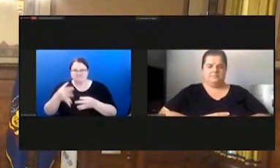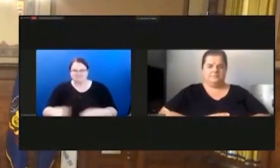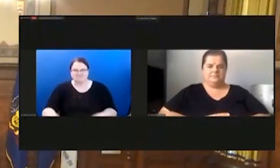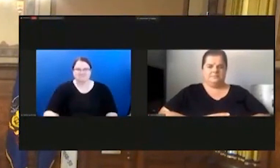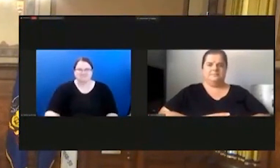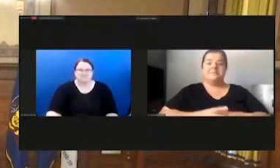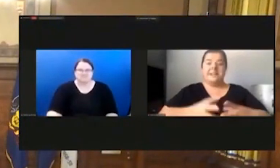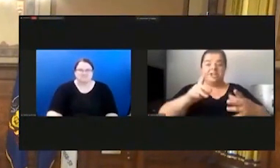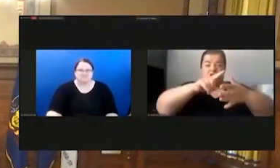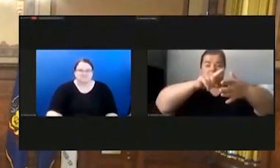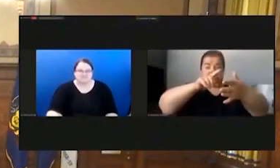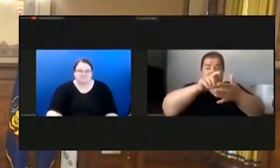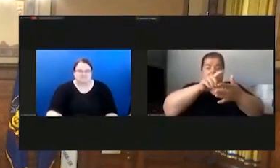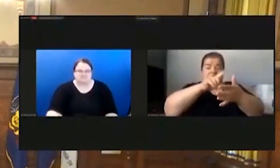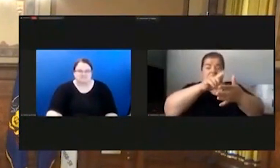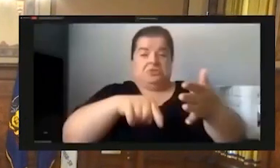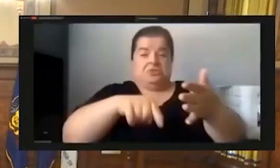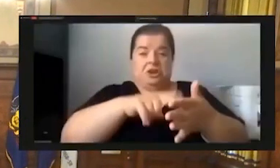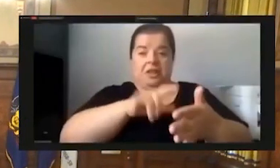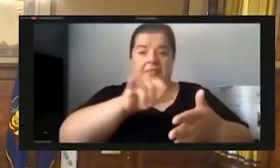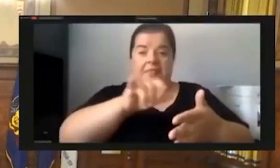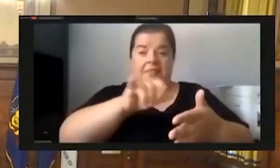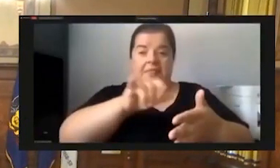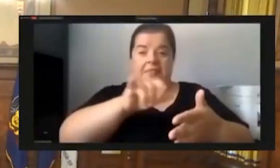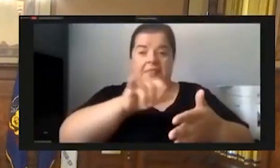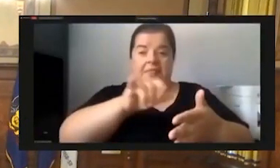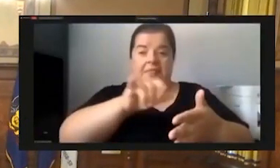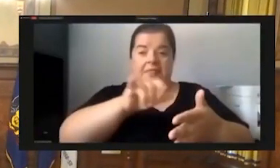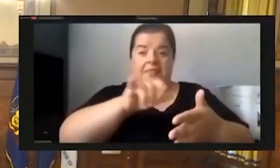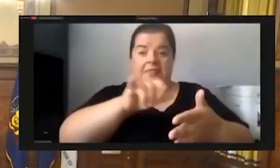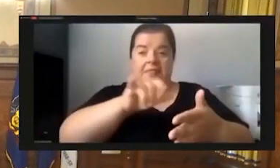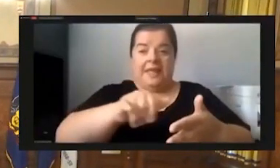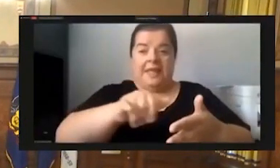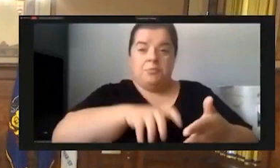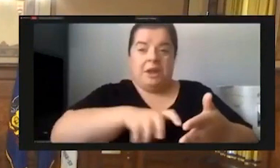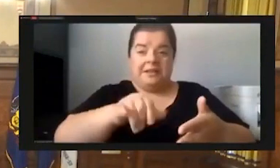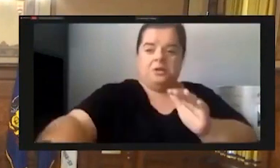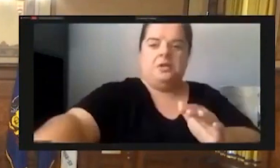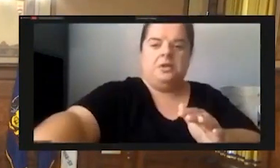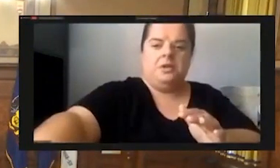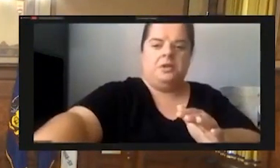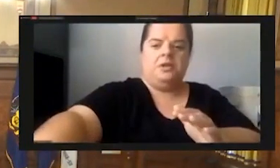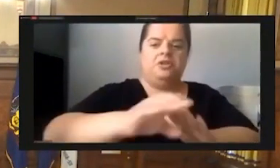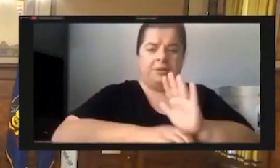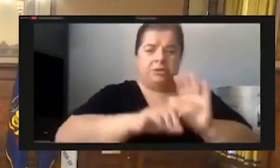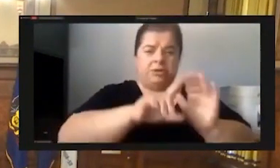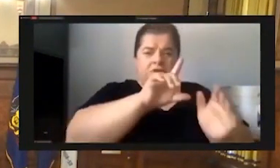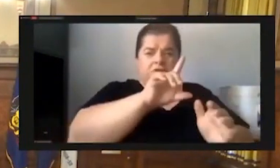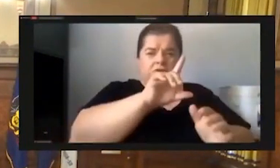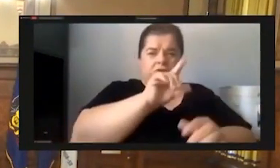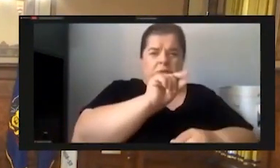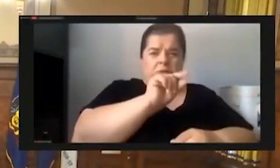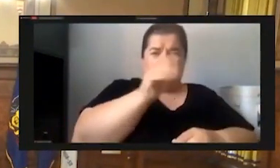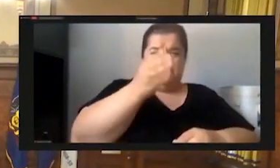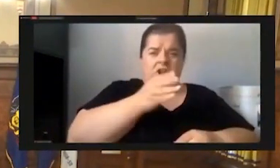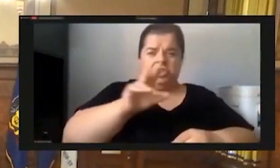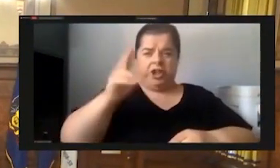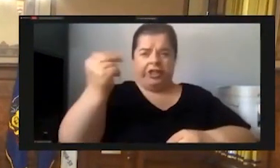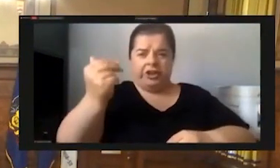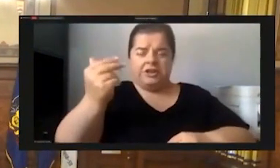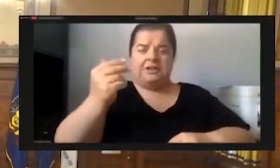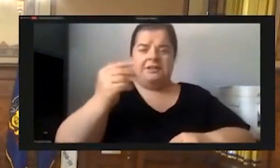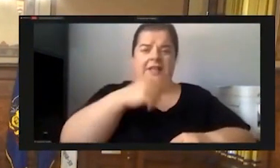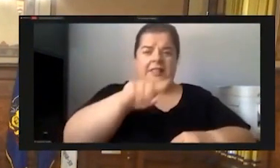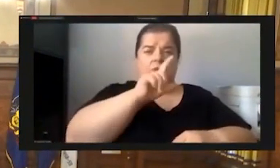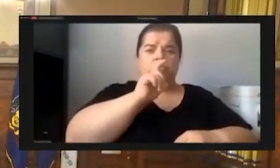is murder. Exodus 20, verse 13 says, Thou shalt not murder. That is a command from the